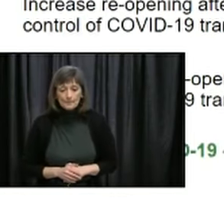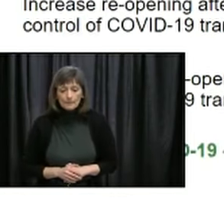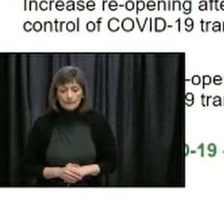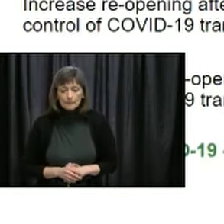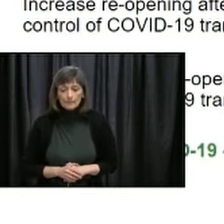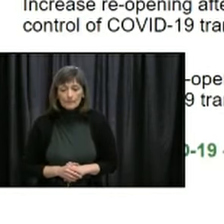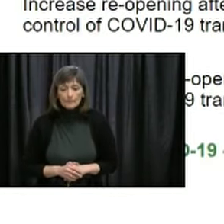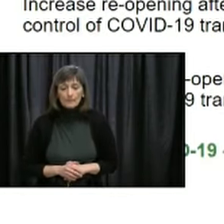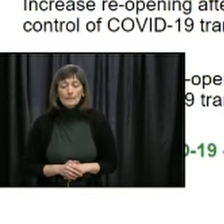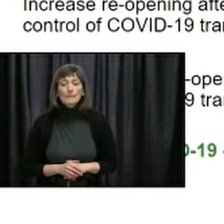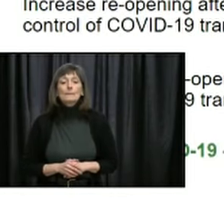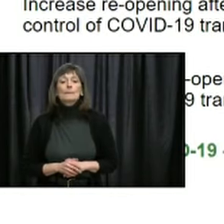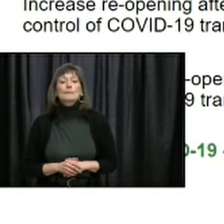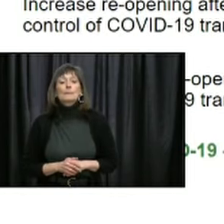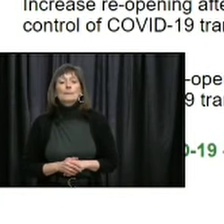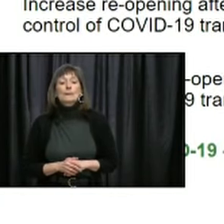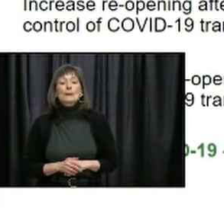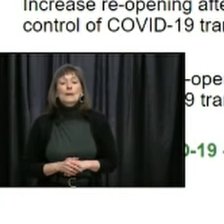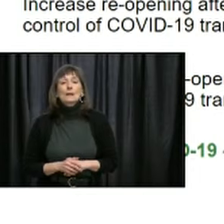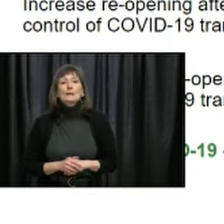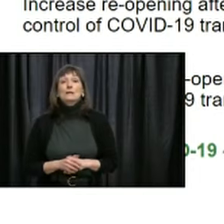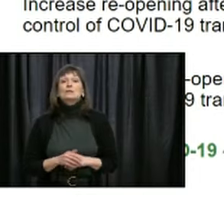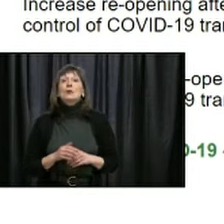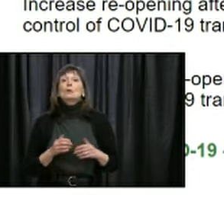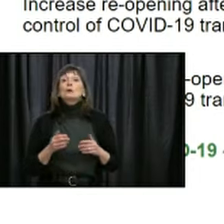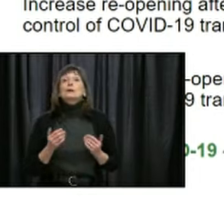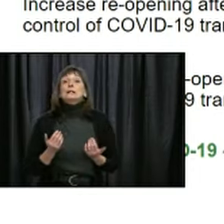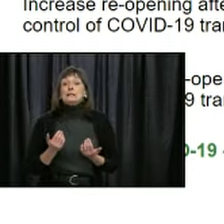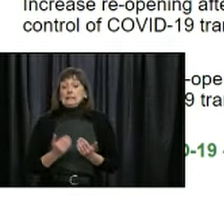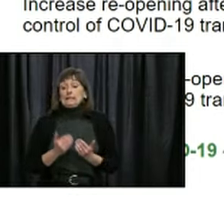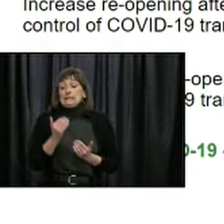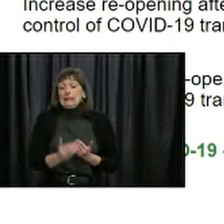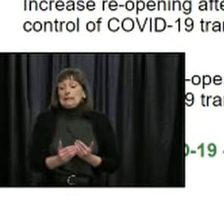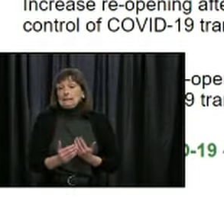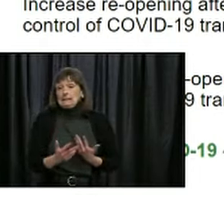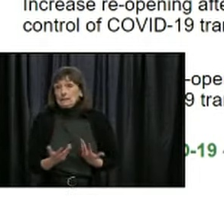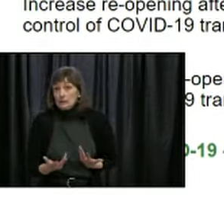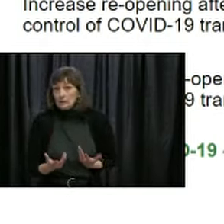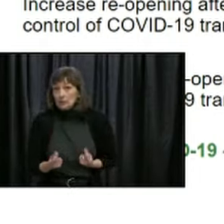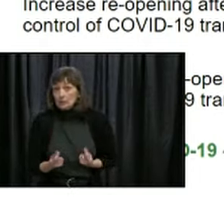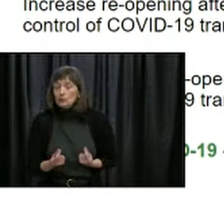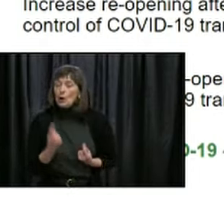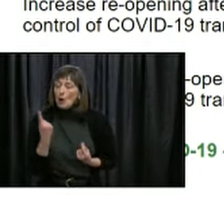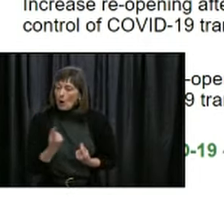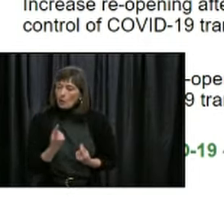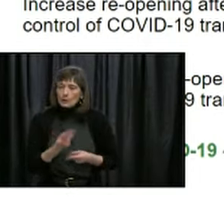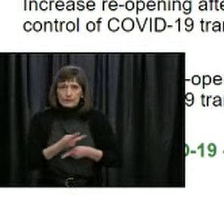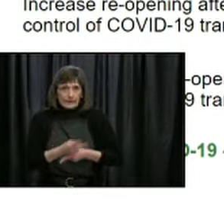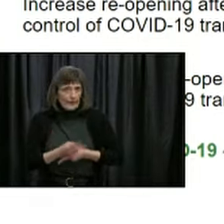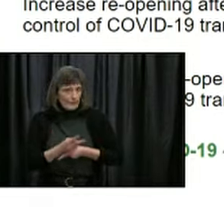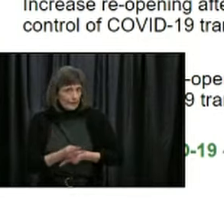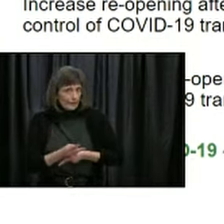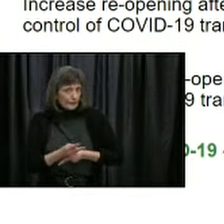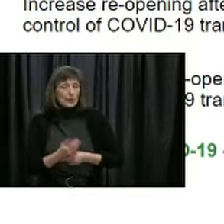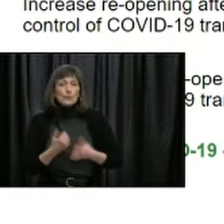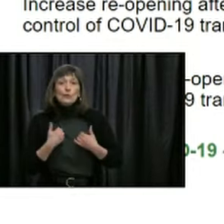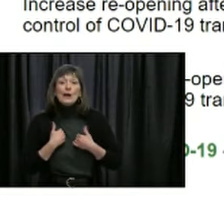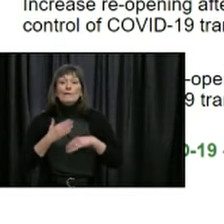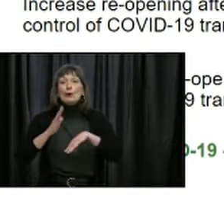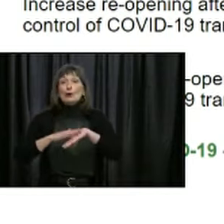As we move into the next phase of living with COVID-19, we will do so carefully and methodically based on five alert levels.